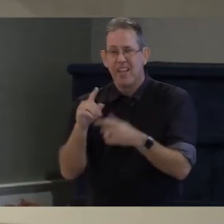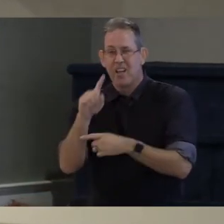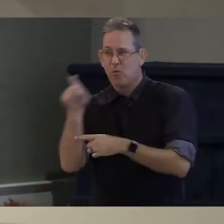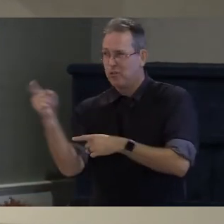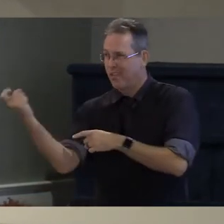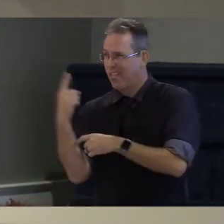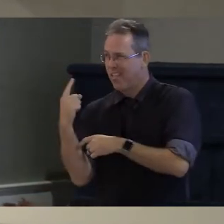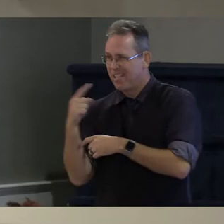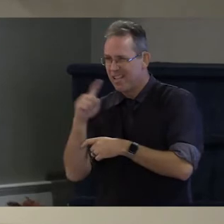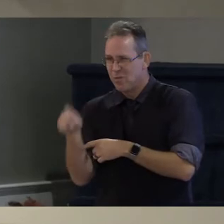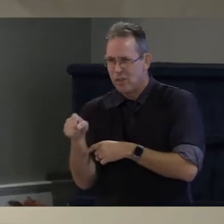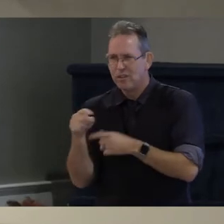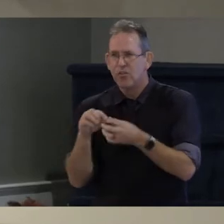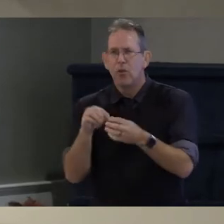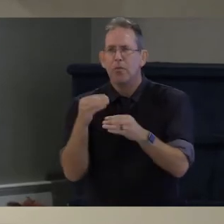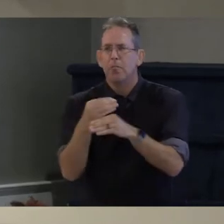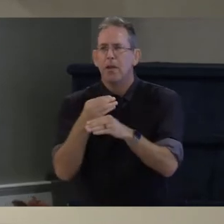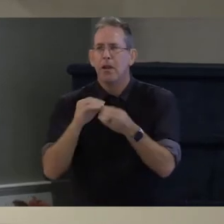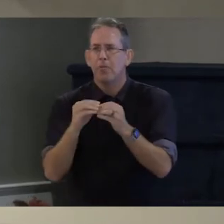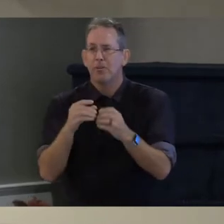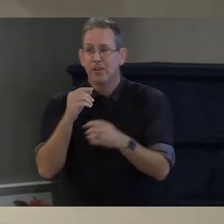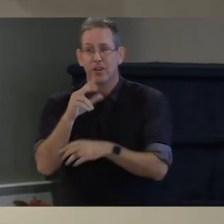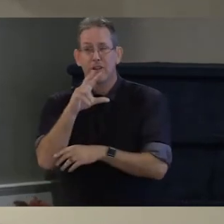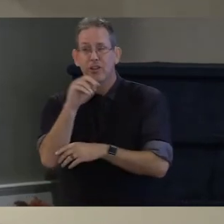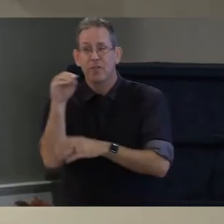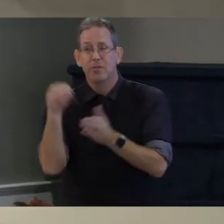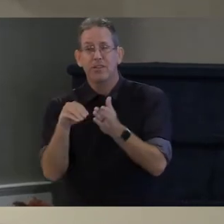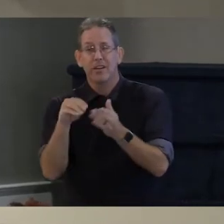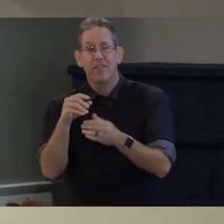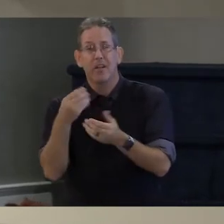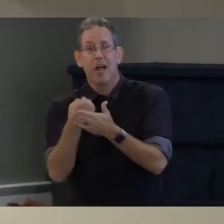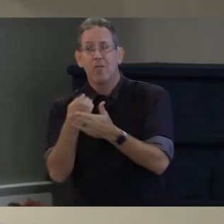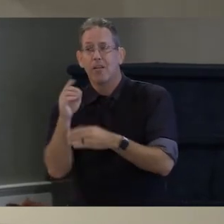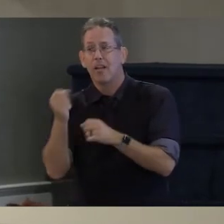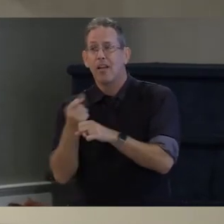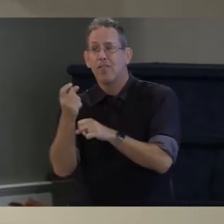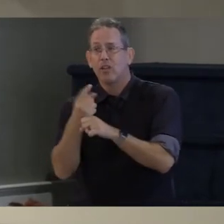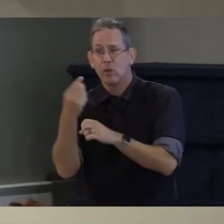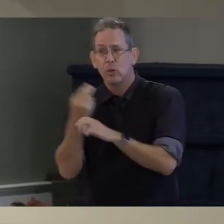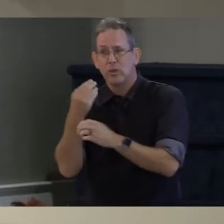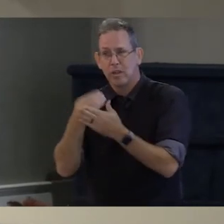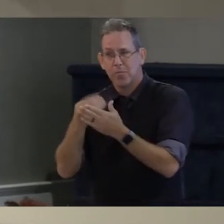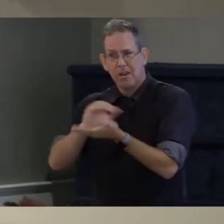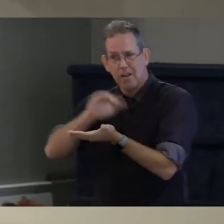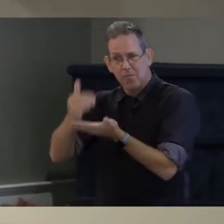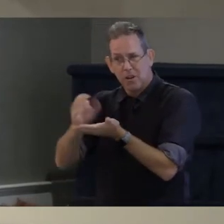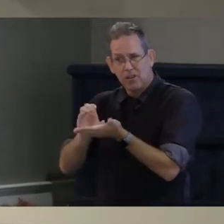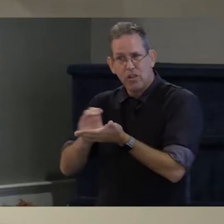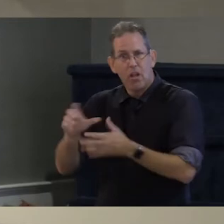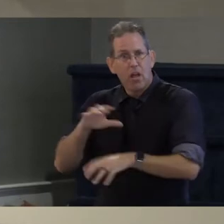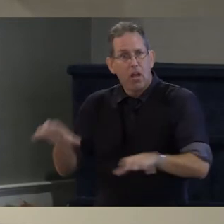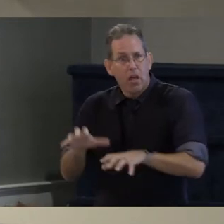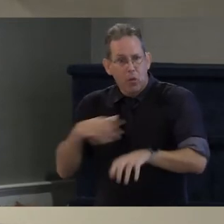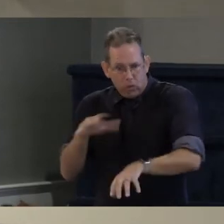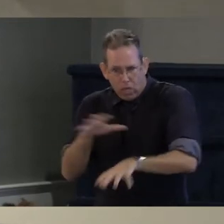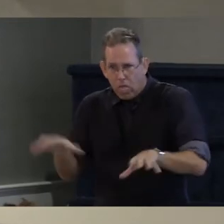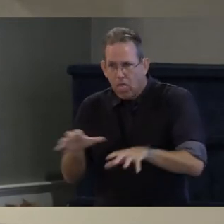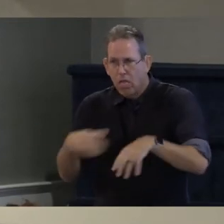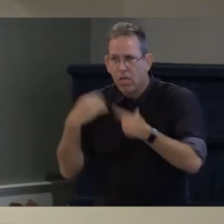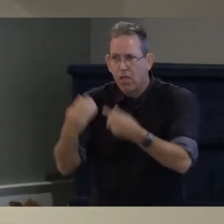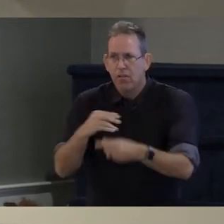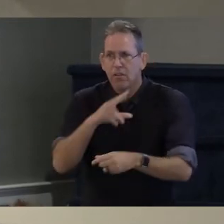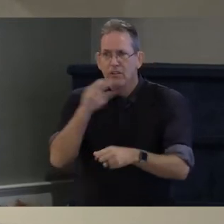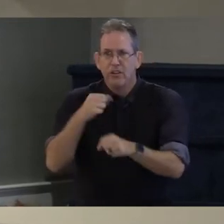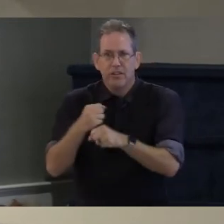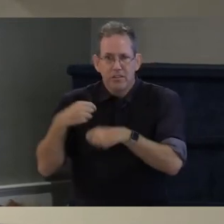percent a year in the next three decades we will use the same amount of energy as we have in the last 10,000 years and that's impossible for a lot of different reasons one is we only have